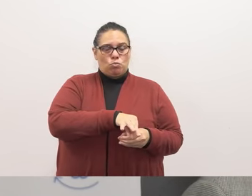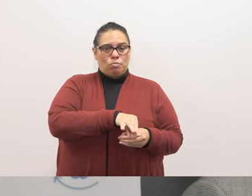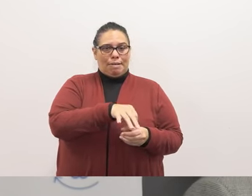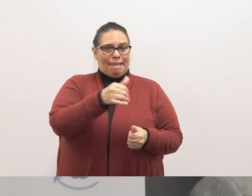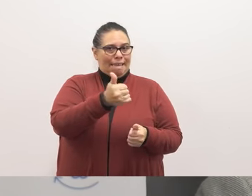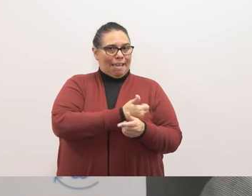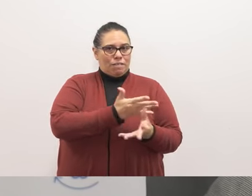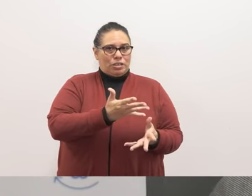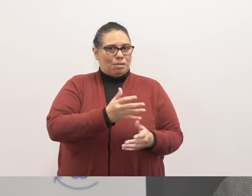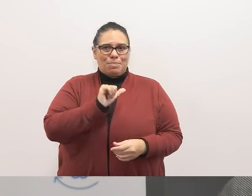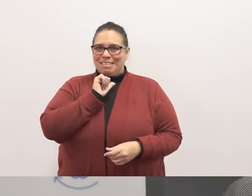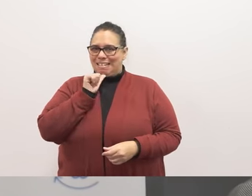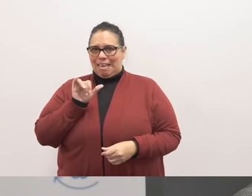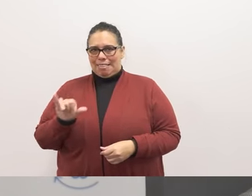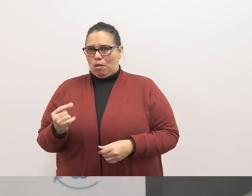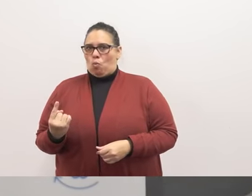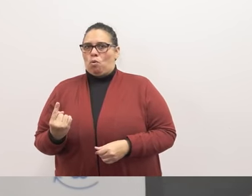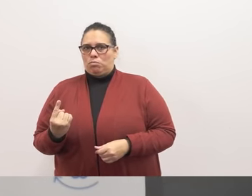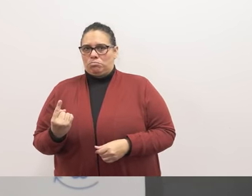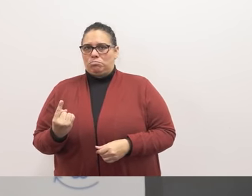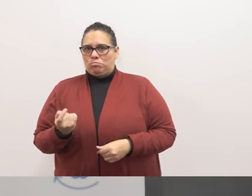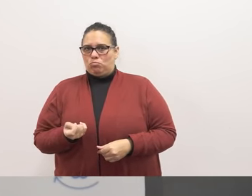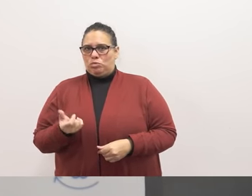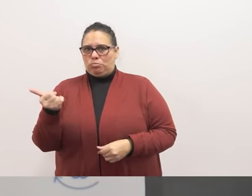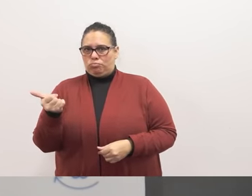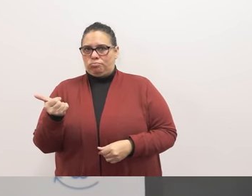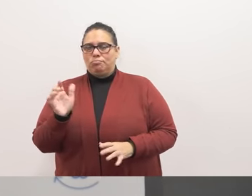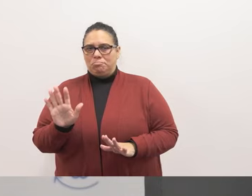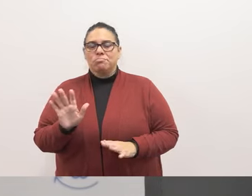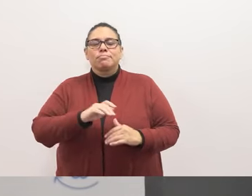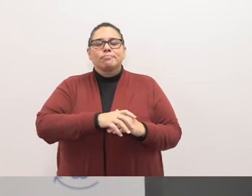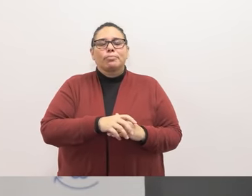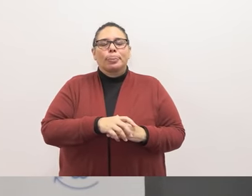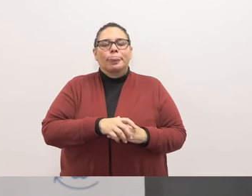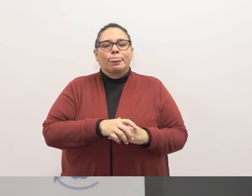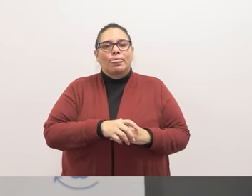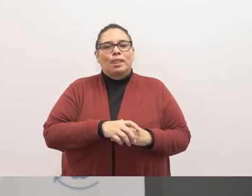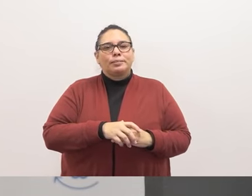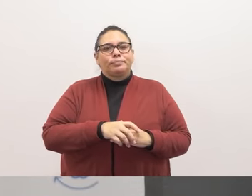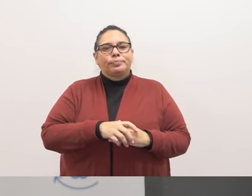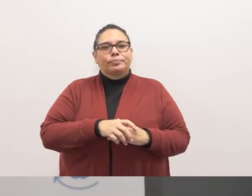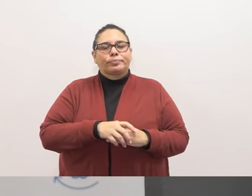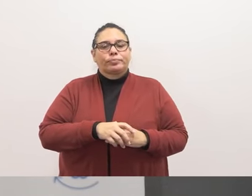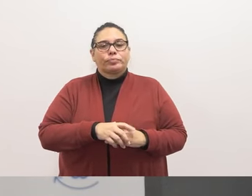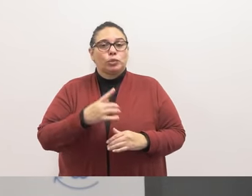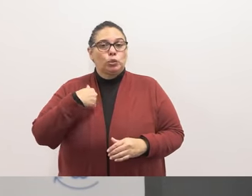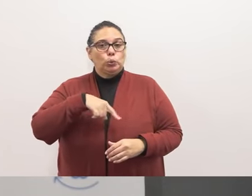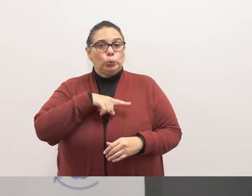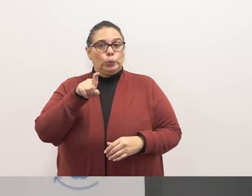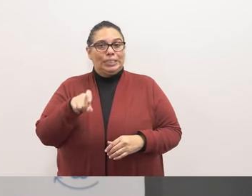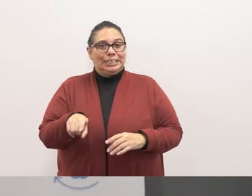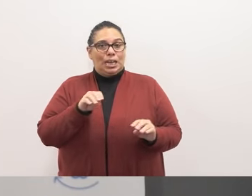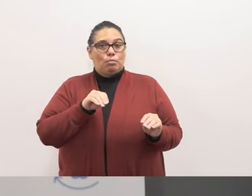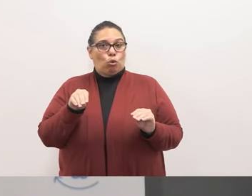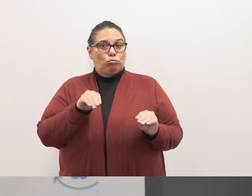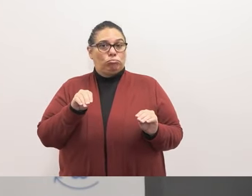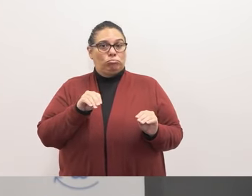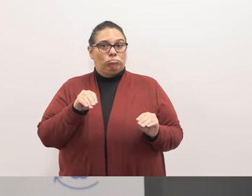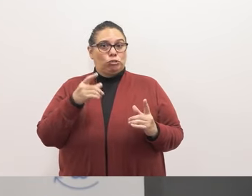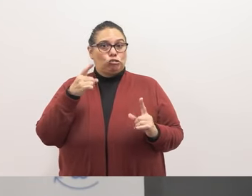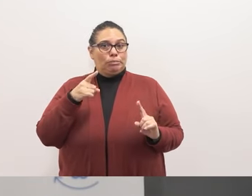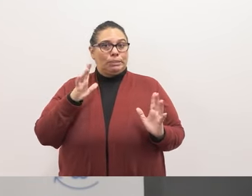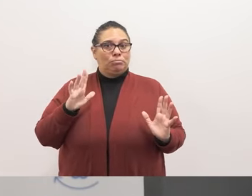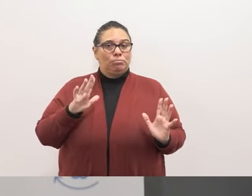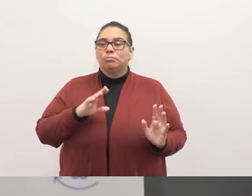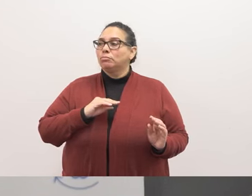everything but that one item. So, we need a motion for the consent calendar.